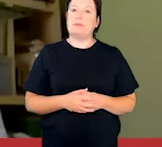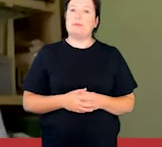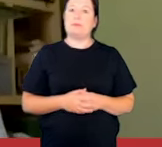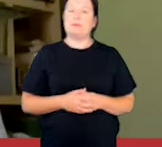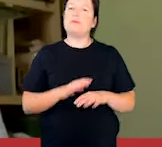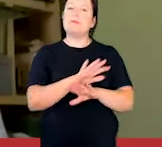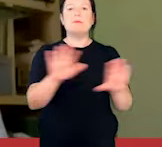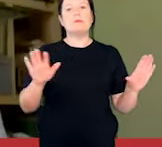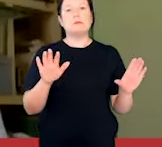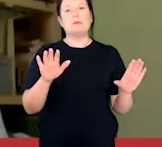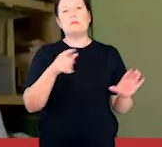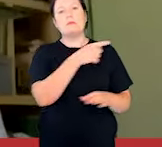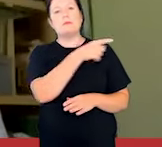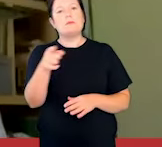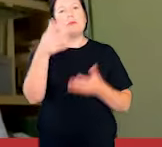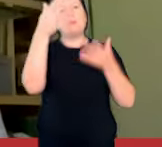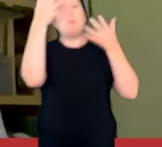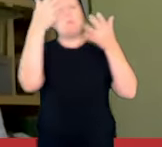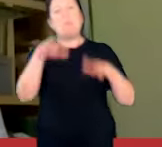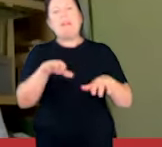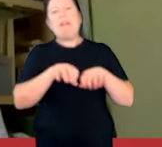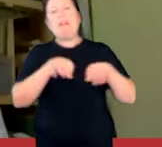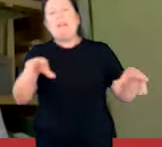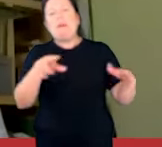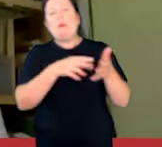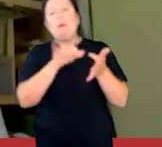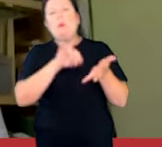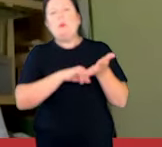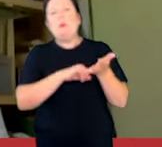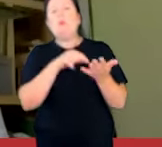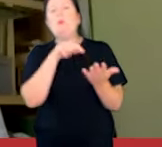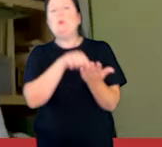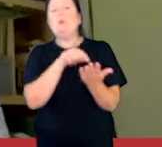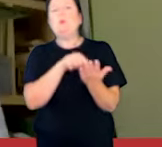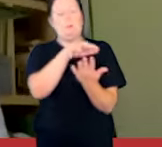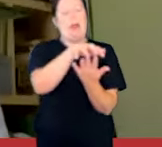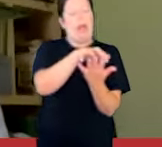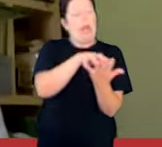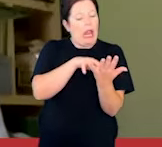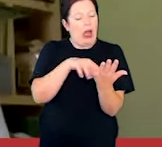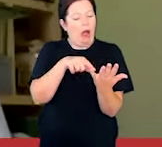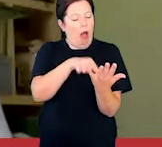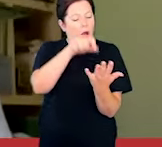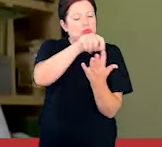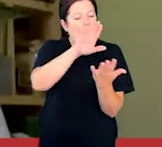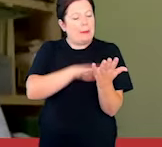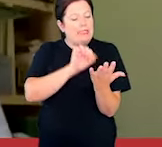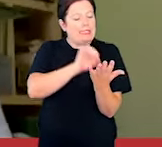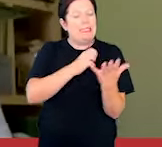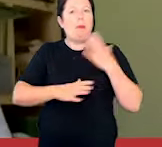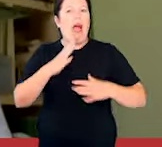Recently, you may have read all sorts of speculation in the press about me. Well,